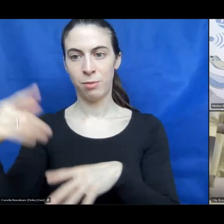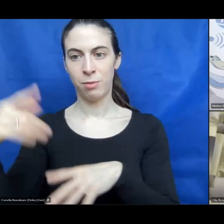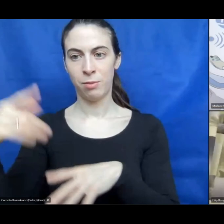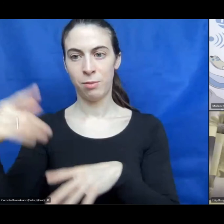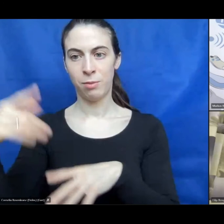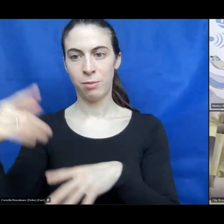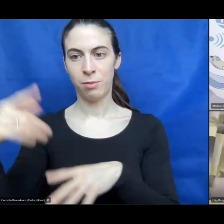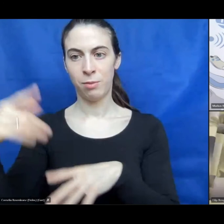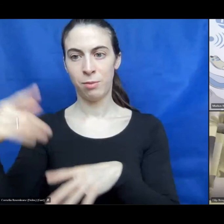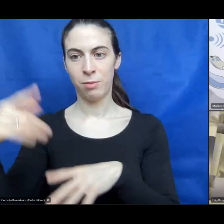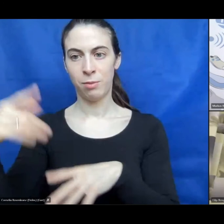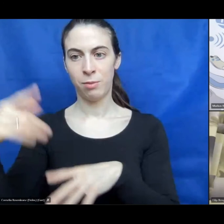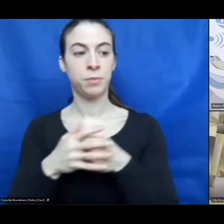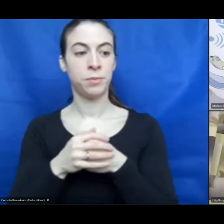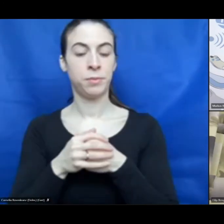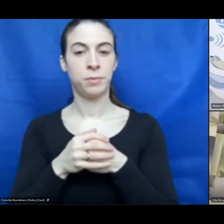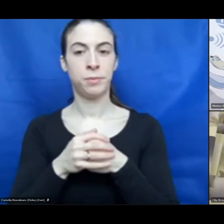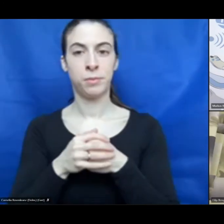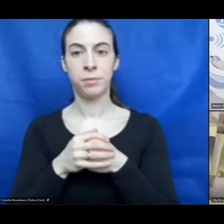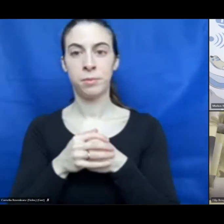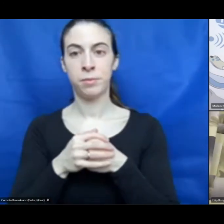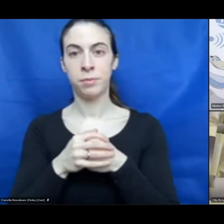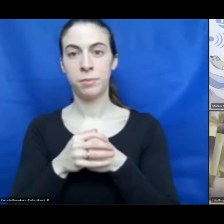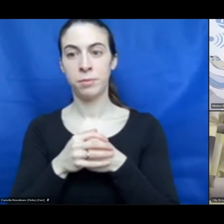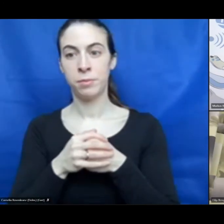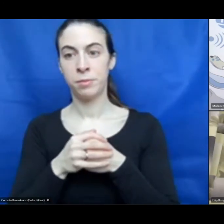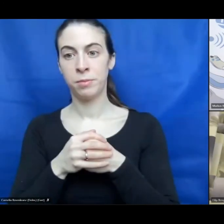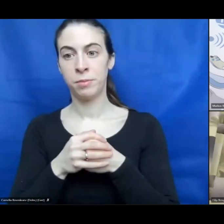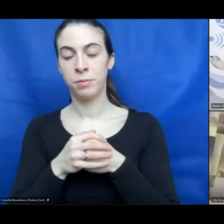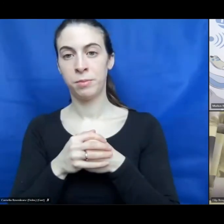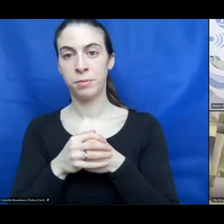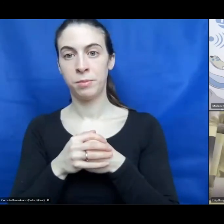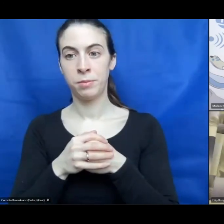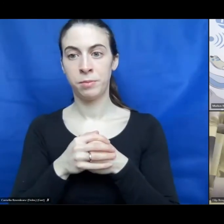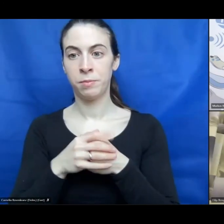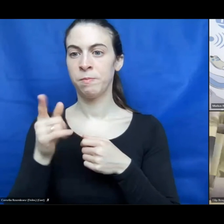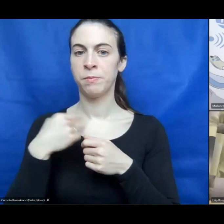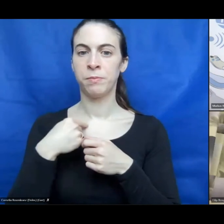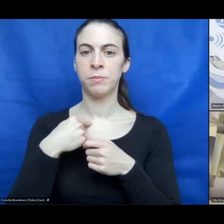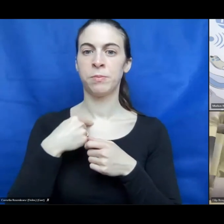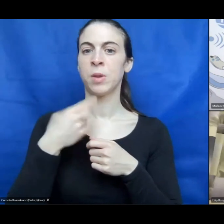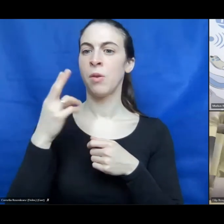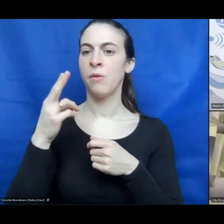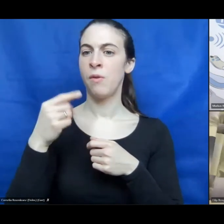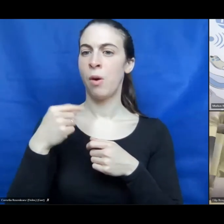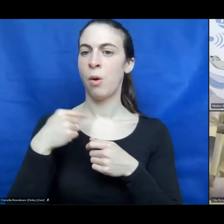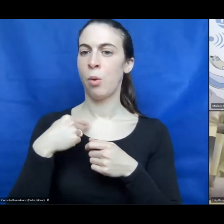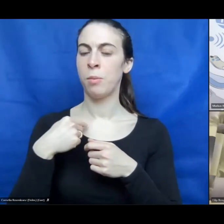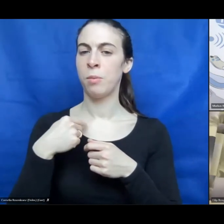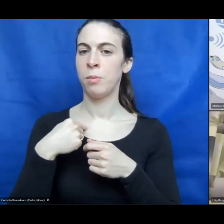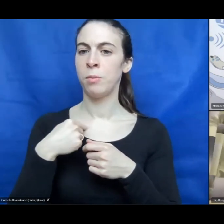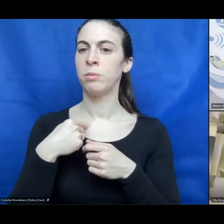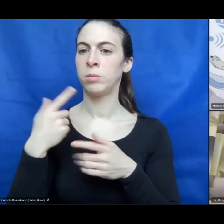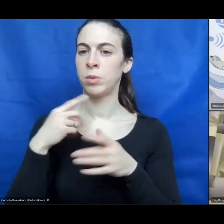Well, I had luck. I had luck because I contacted a